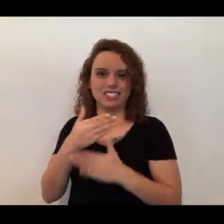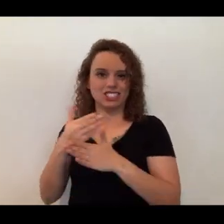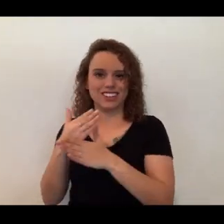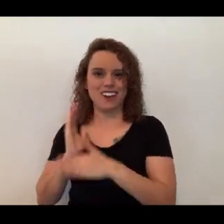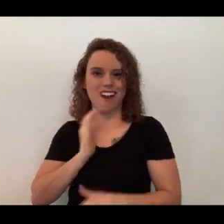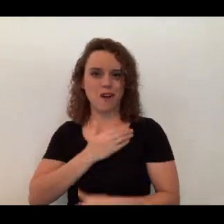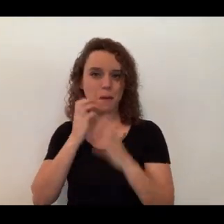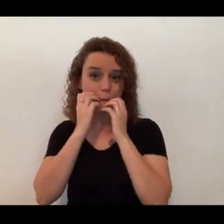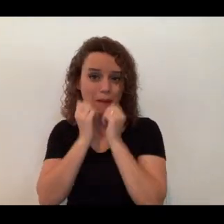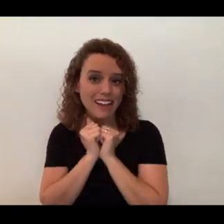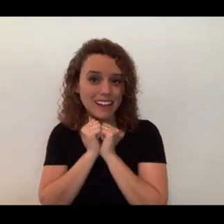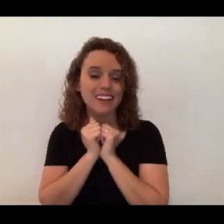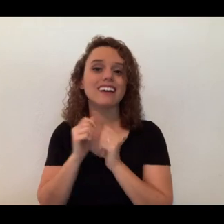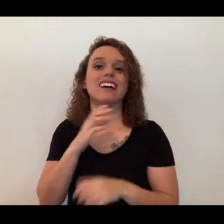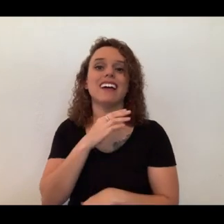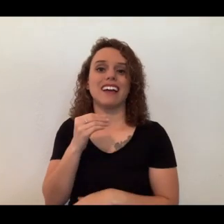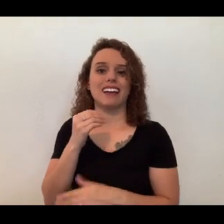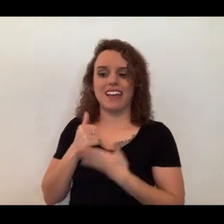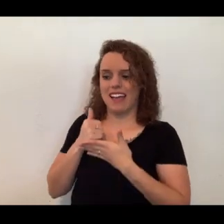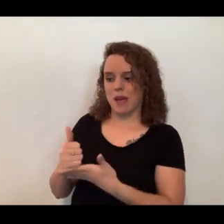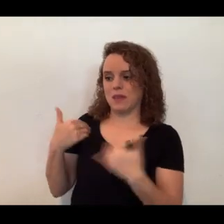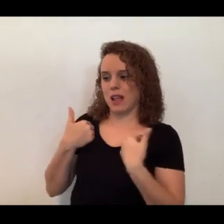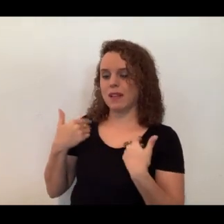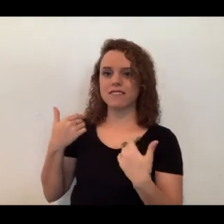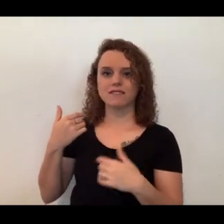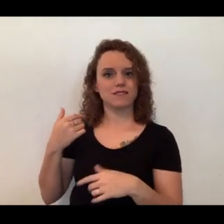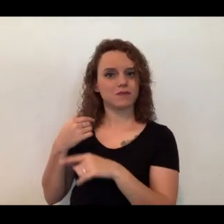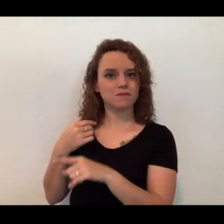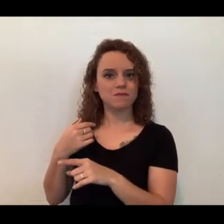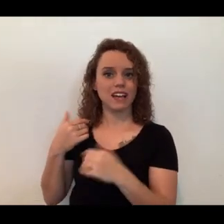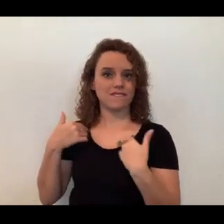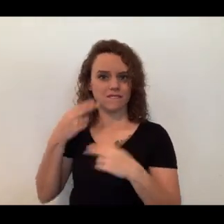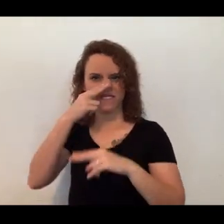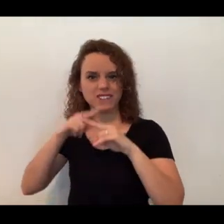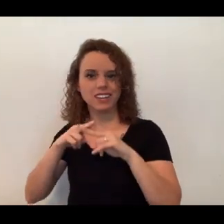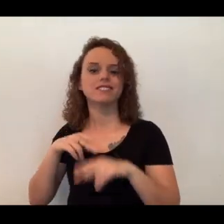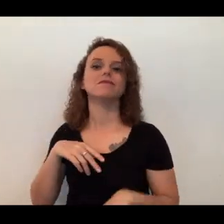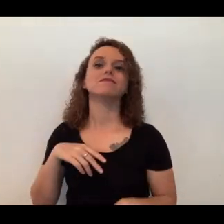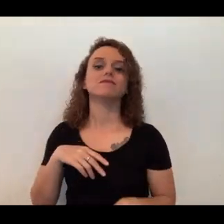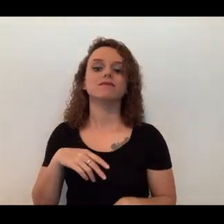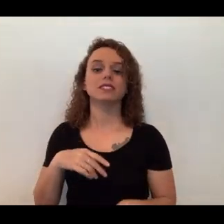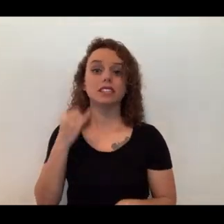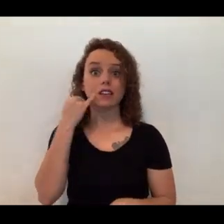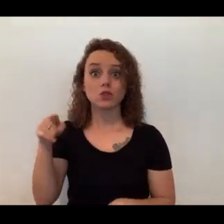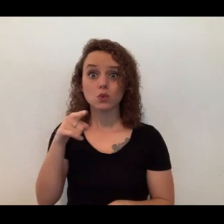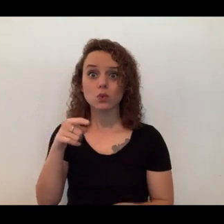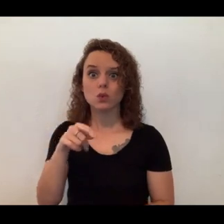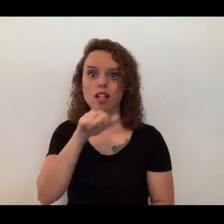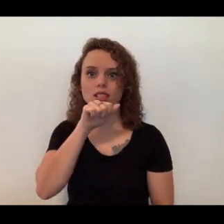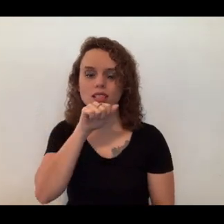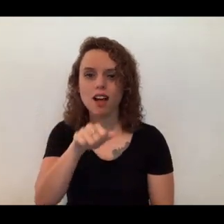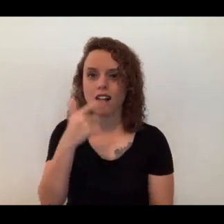animals to have fun and novel opportunities as well. Now, I do want to say, if you're loving this, we are hoping to